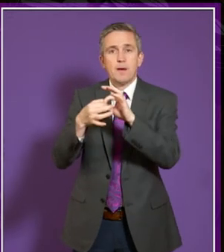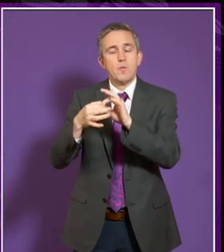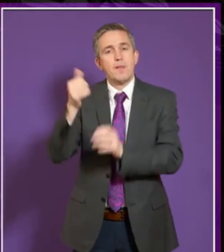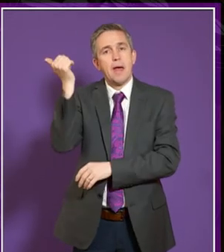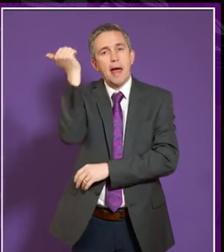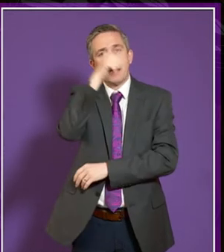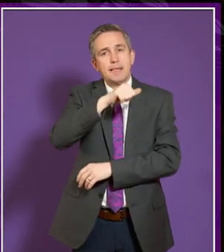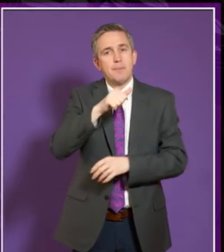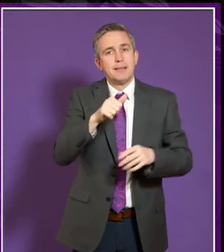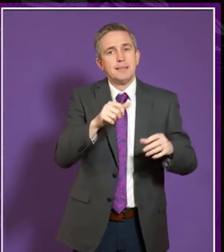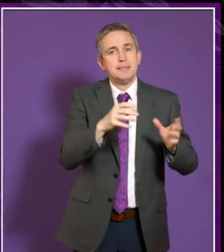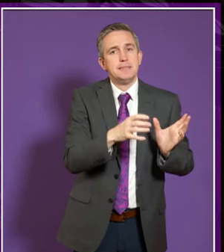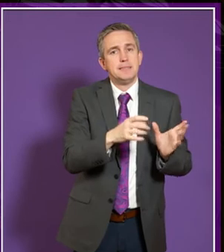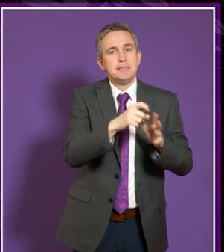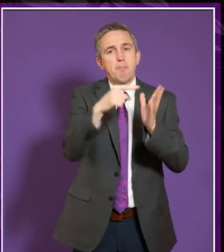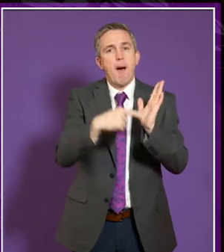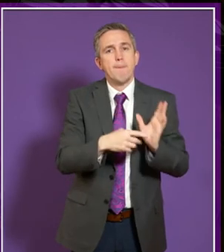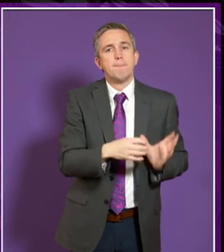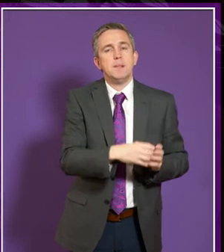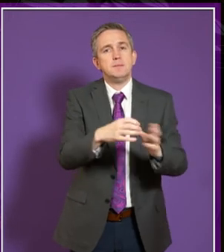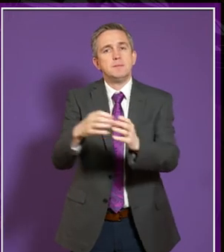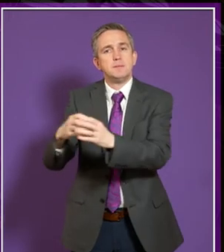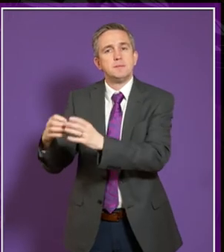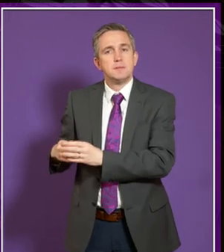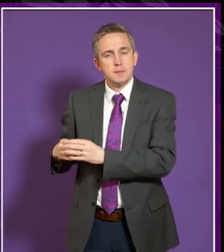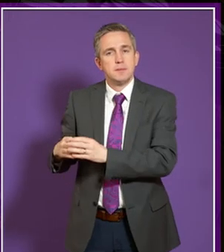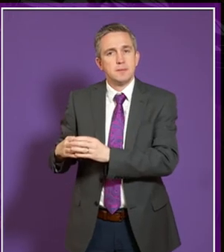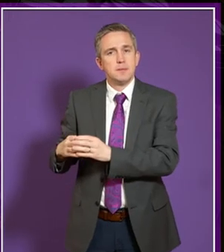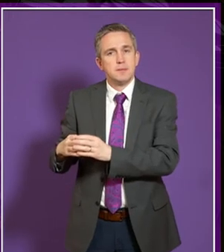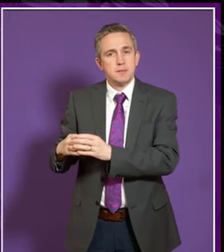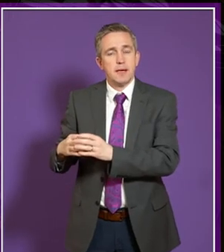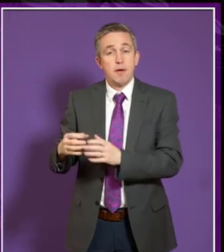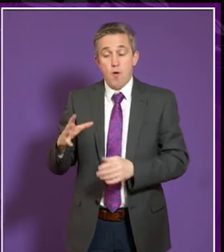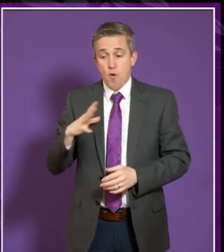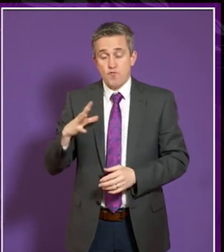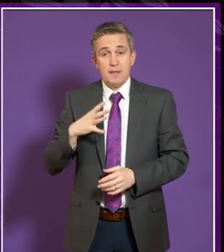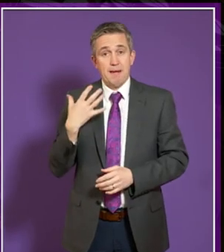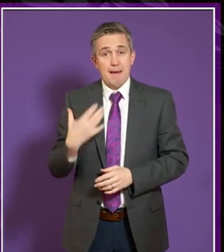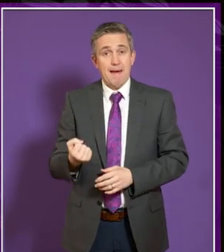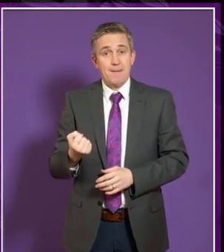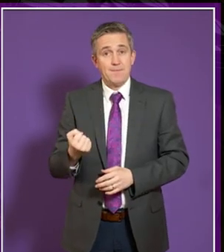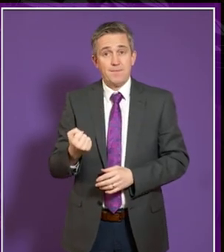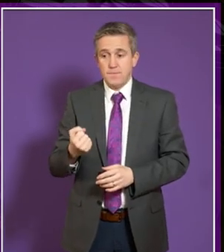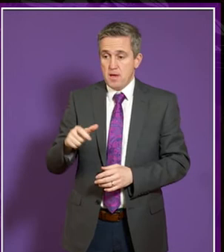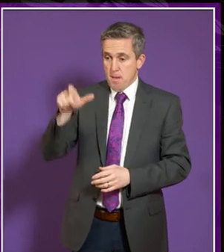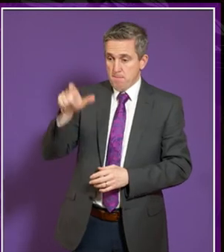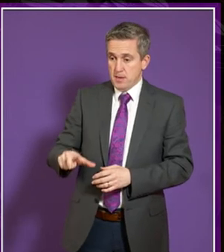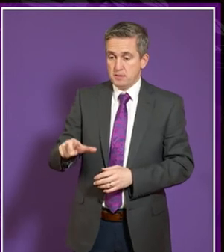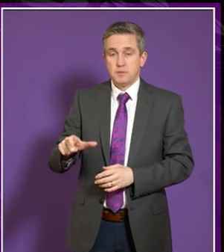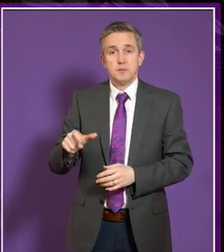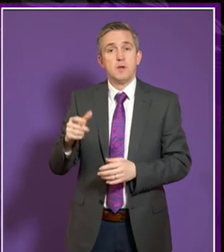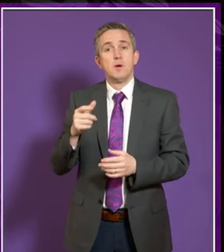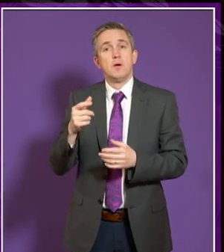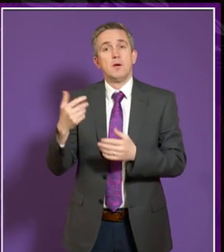in the very early stages but what we're hoping to have is we already have disability contacts within every department and we're